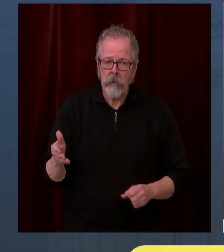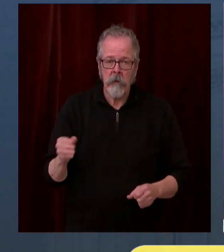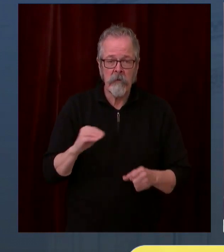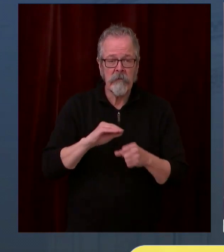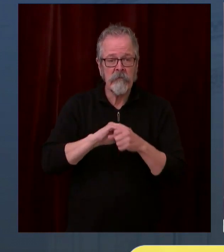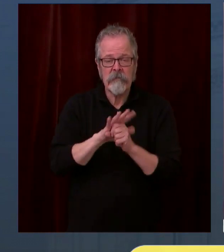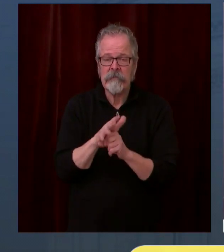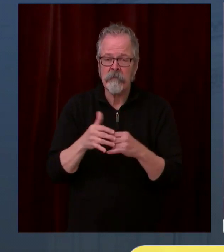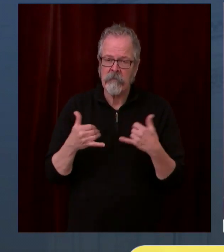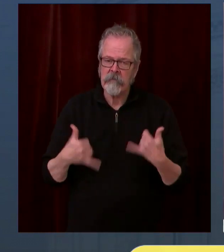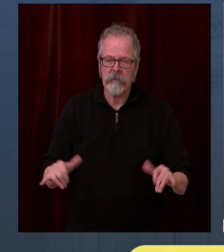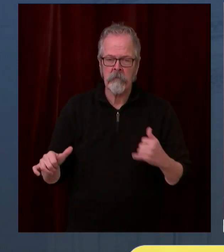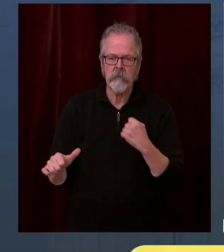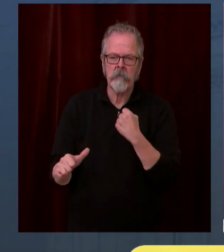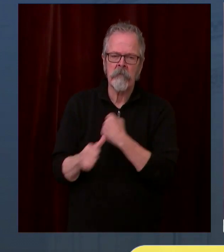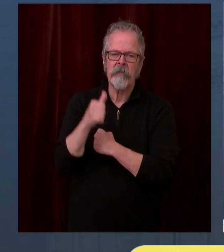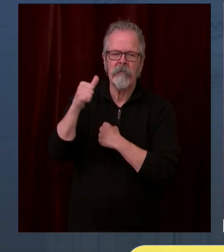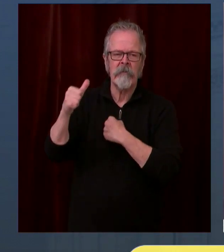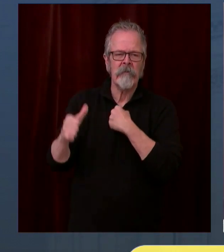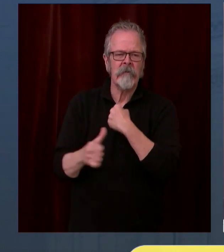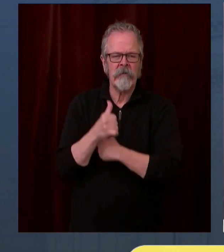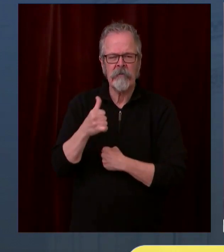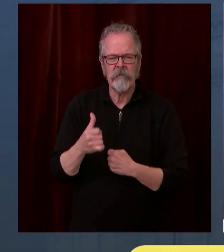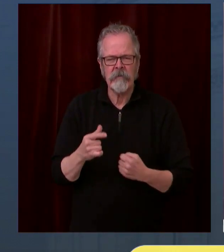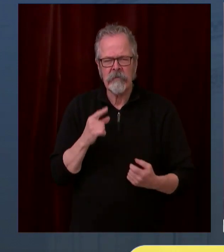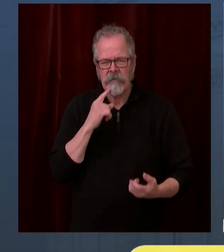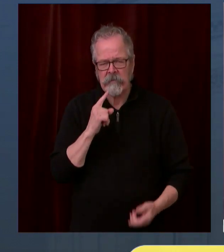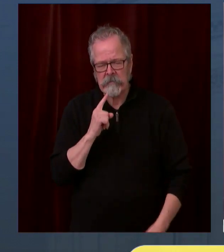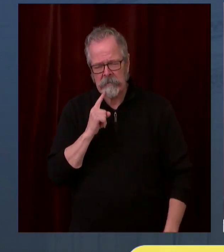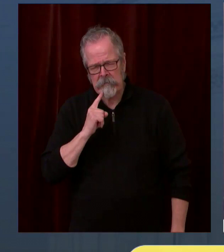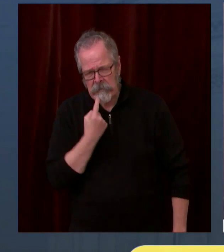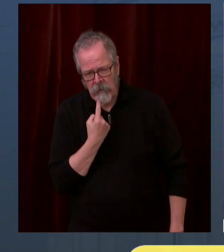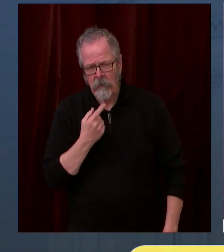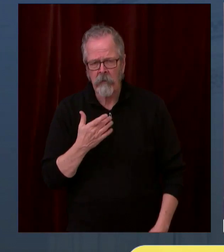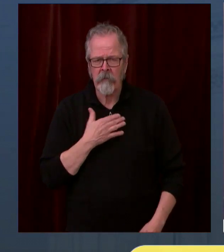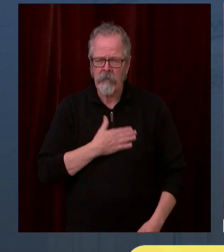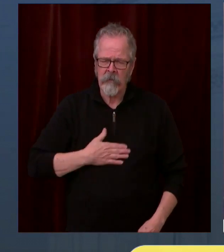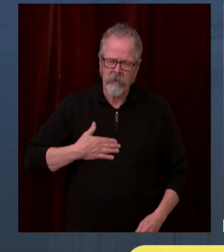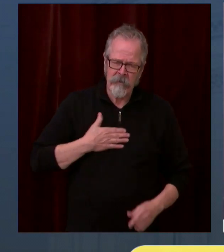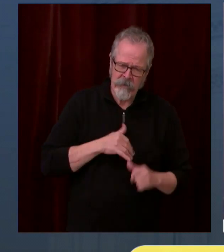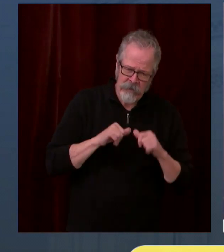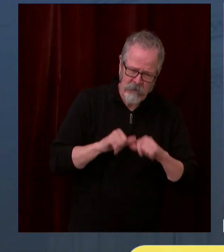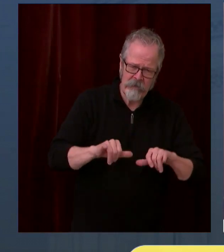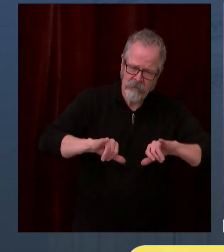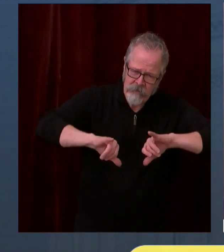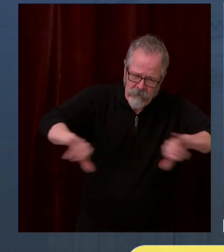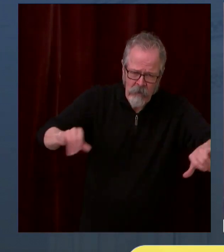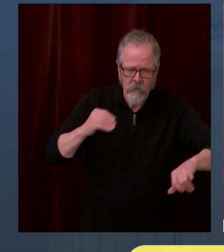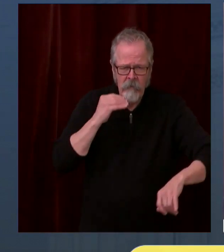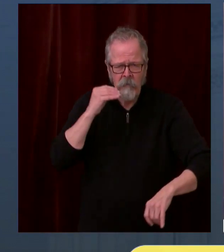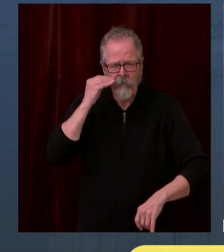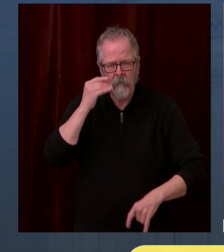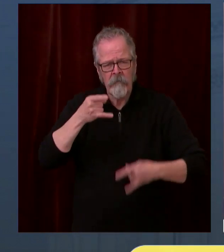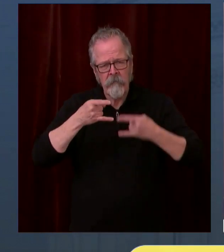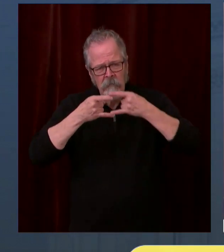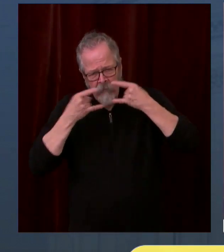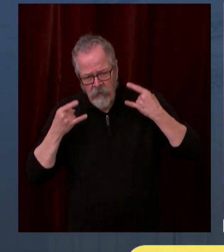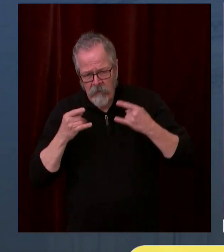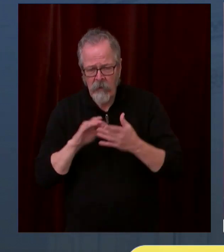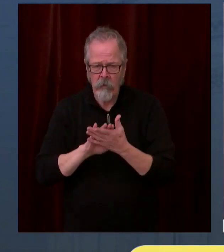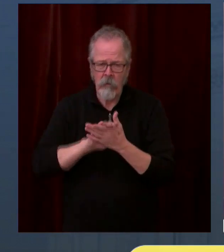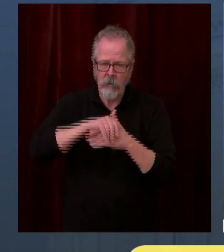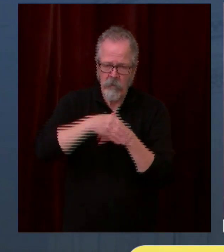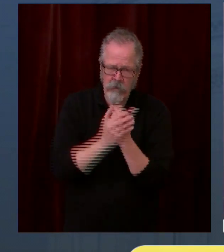get tested, and the work of our public health and health care systems to protect people continues. That our transmission